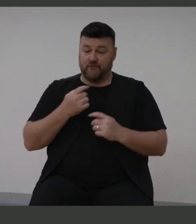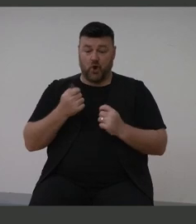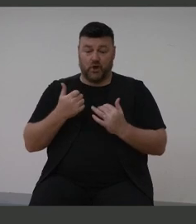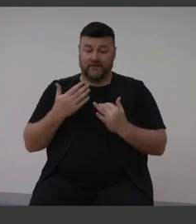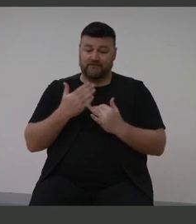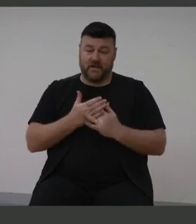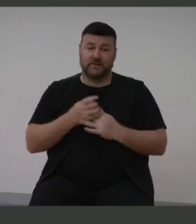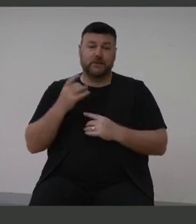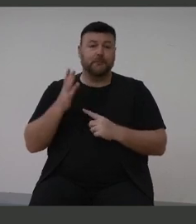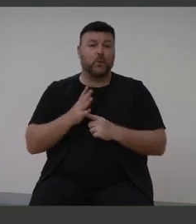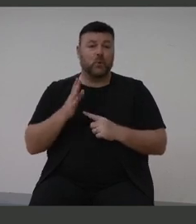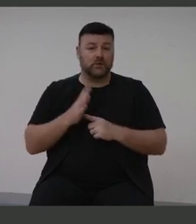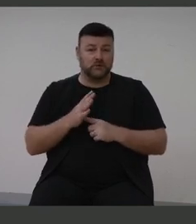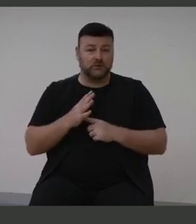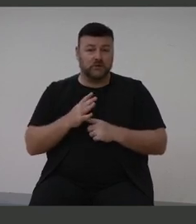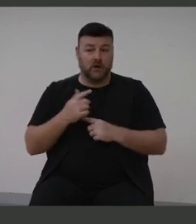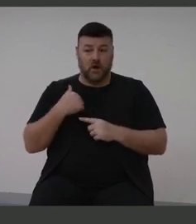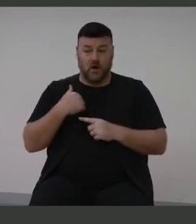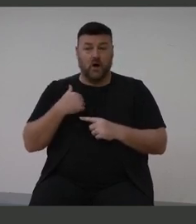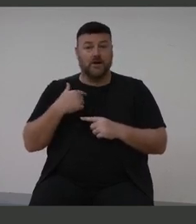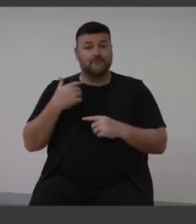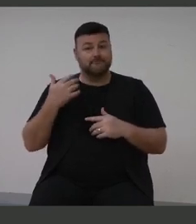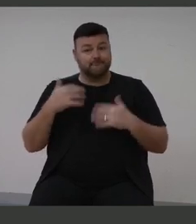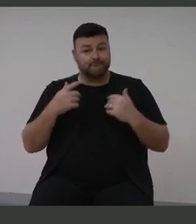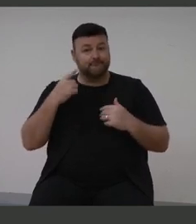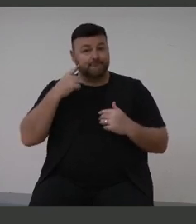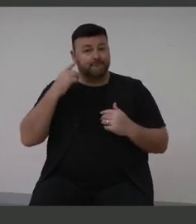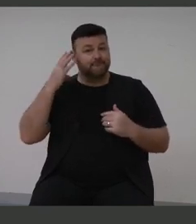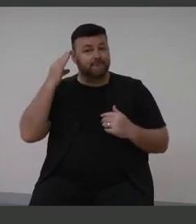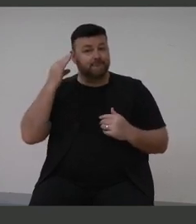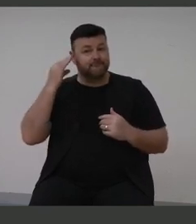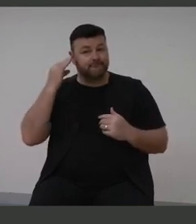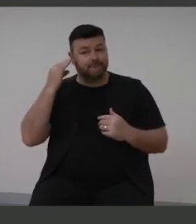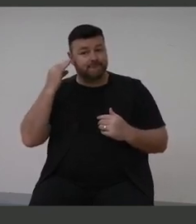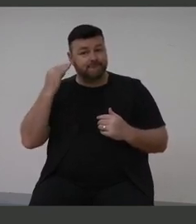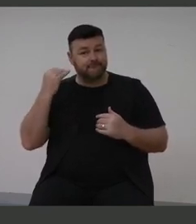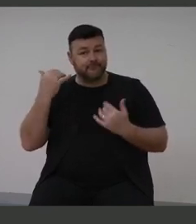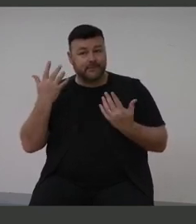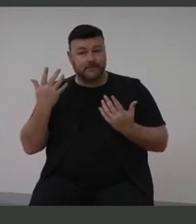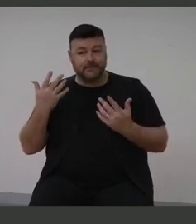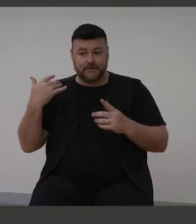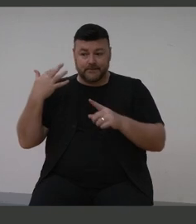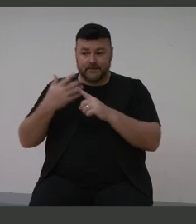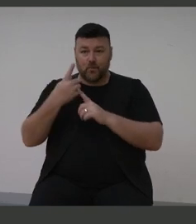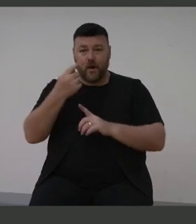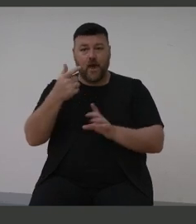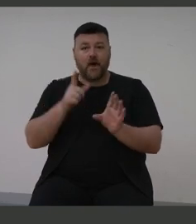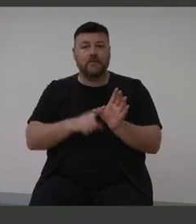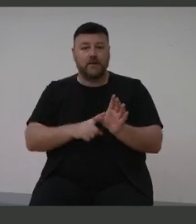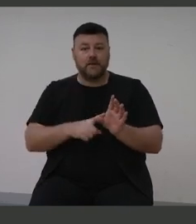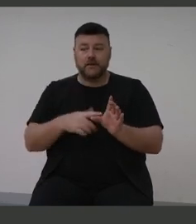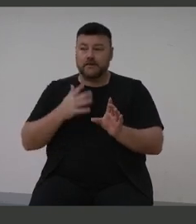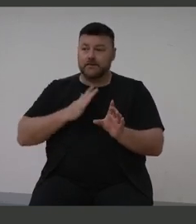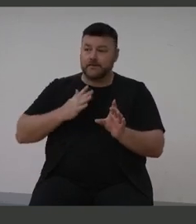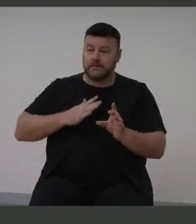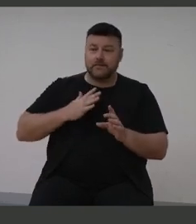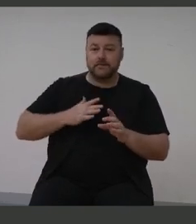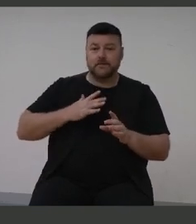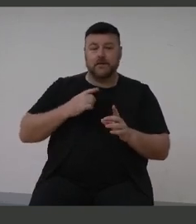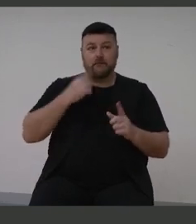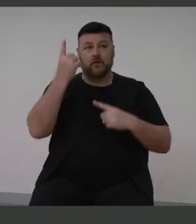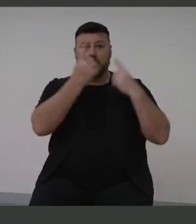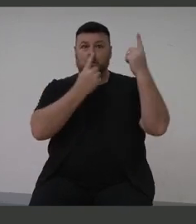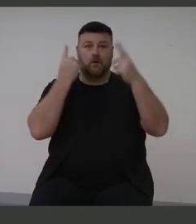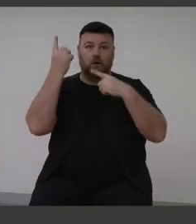receiving treatment after suffering from my own ear and hearing disorder over the last 18 months. Having suffered from vertigo,